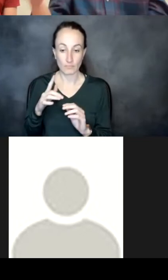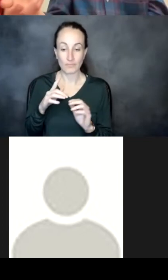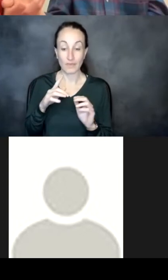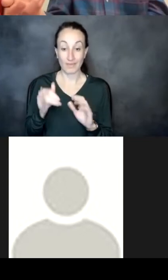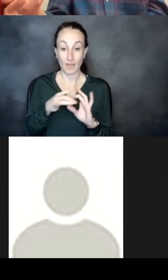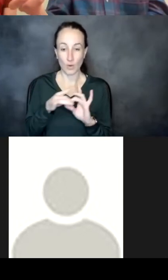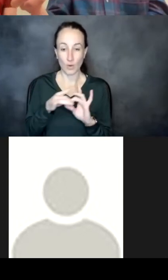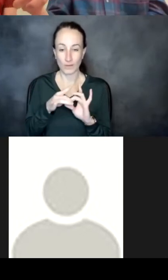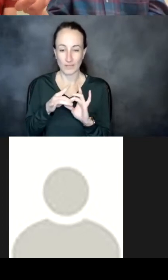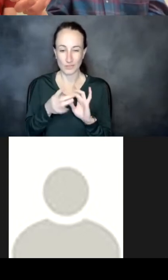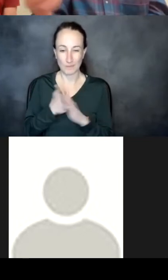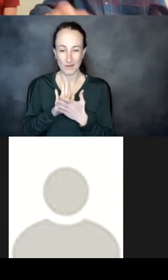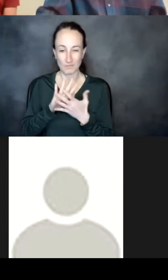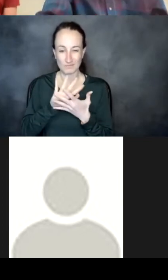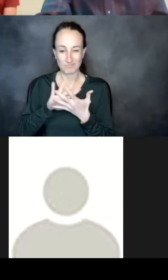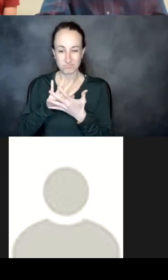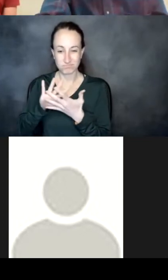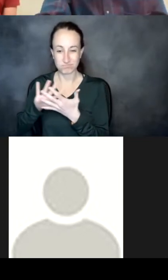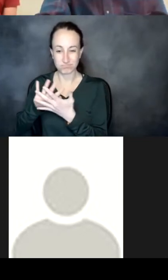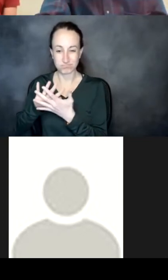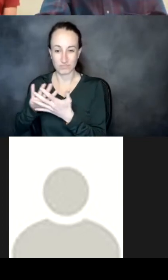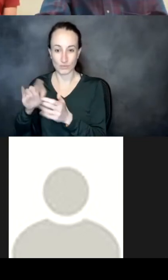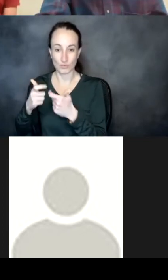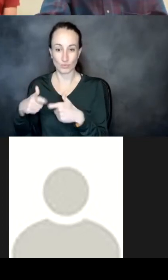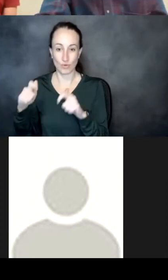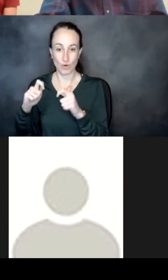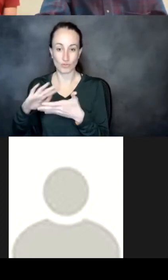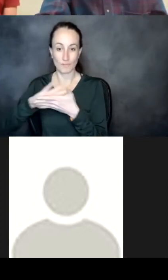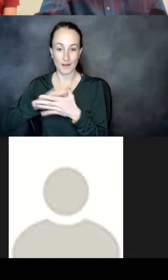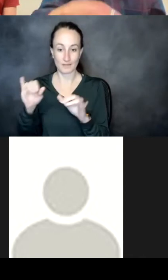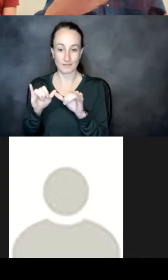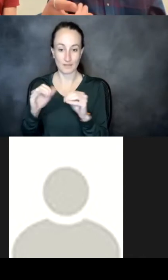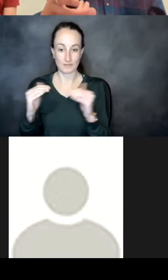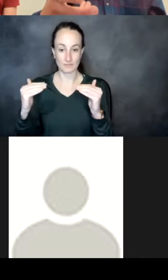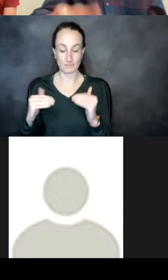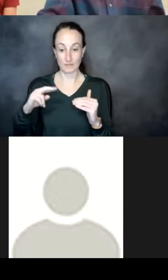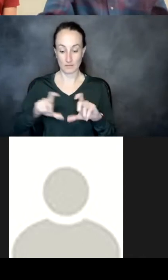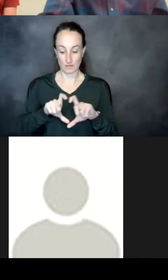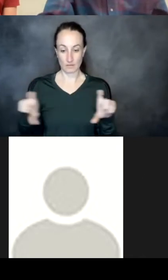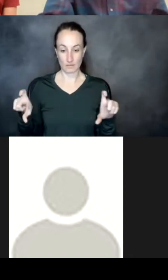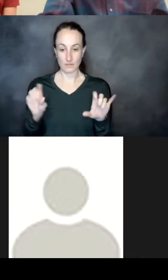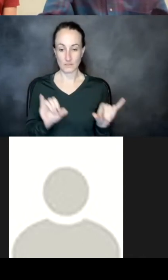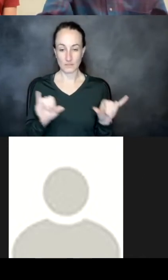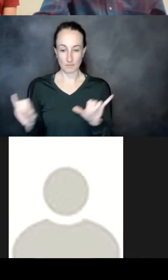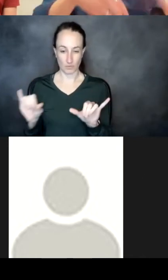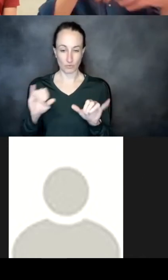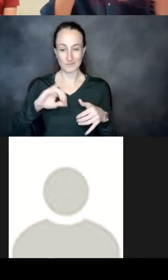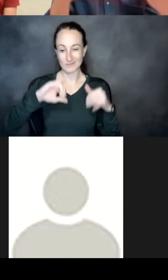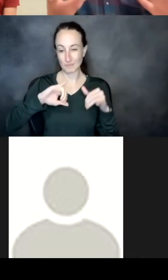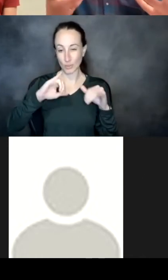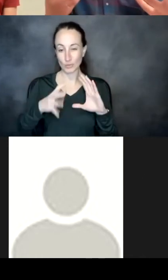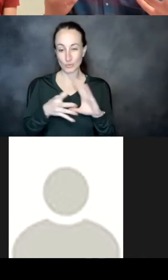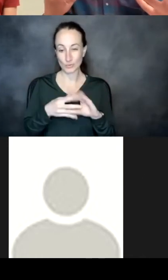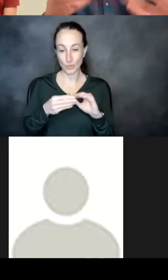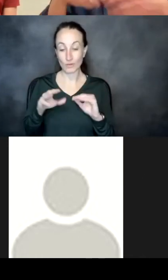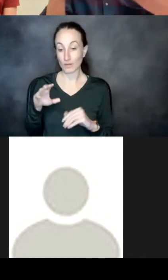as you go to really large uh masked sizes and then down here kind of a similar story you can see is just in the